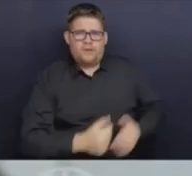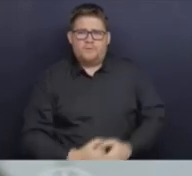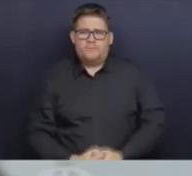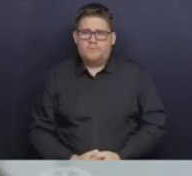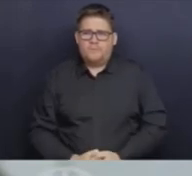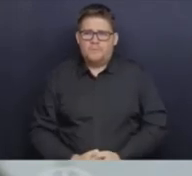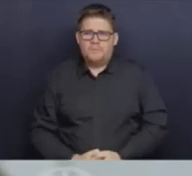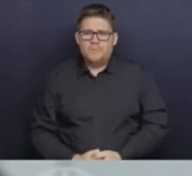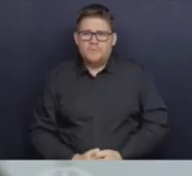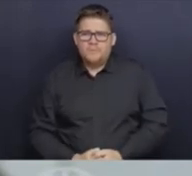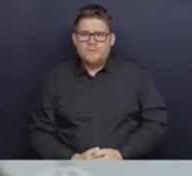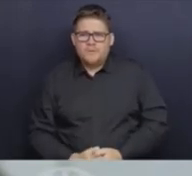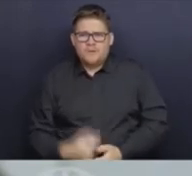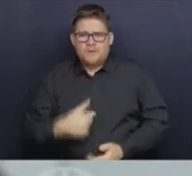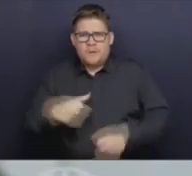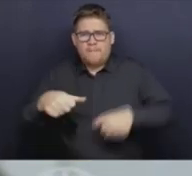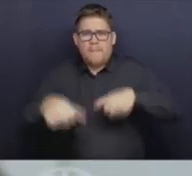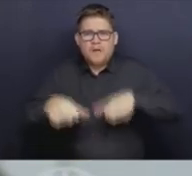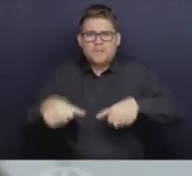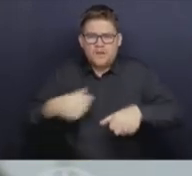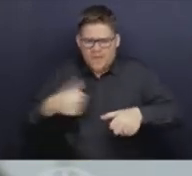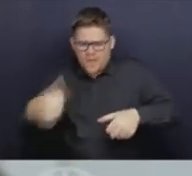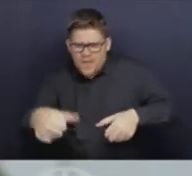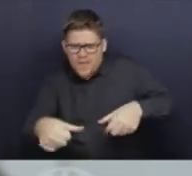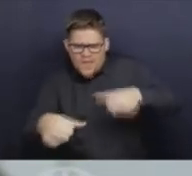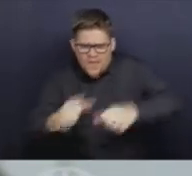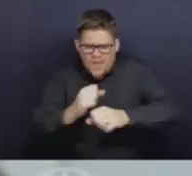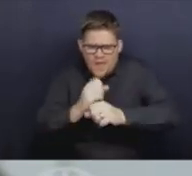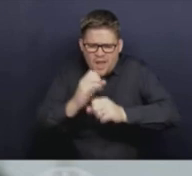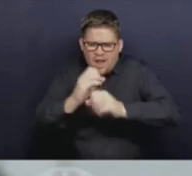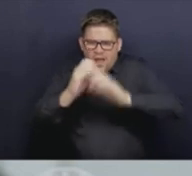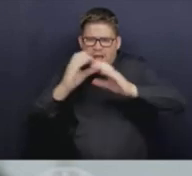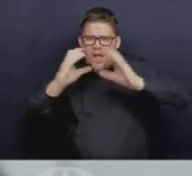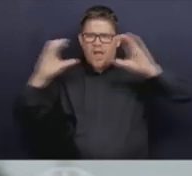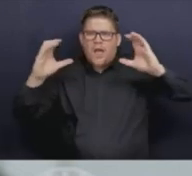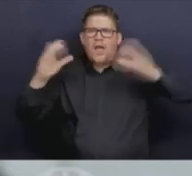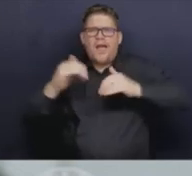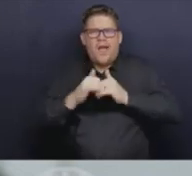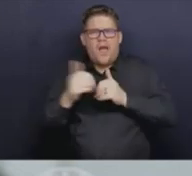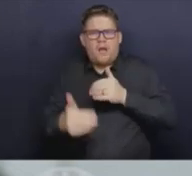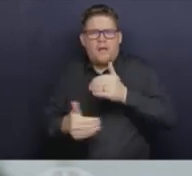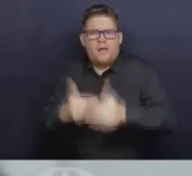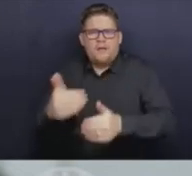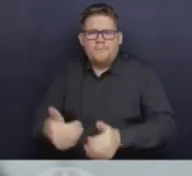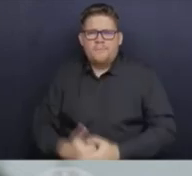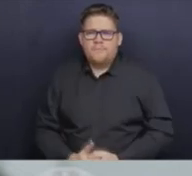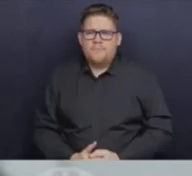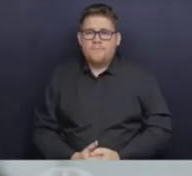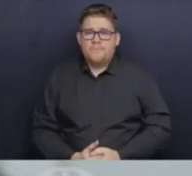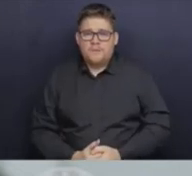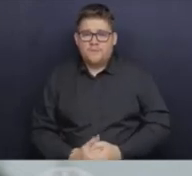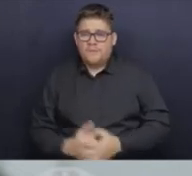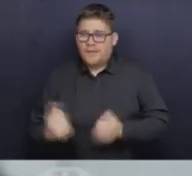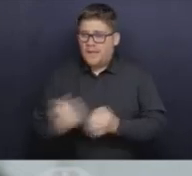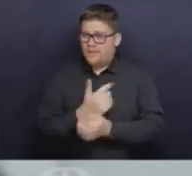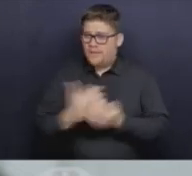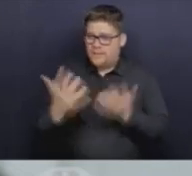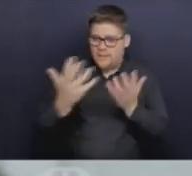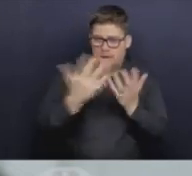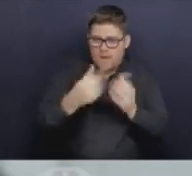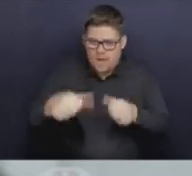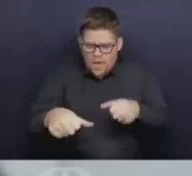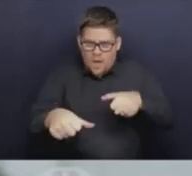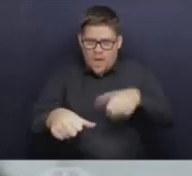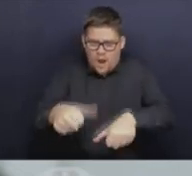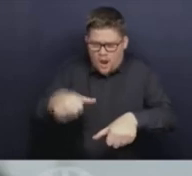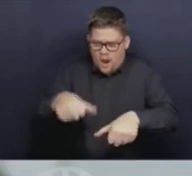tells us the whole story. It is all of these measures together that help us understand are things going up